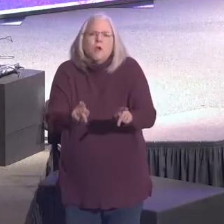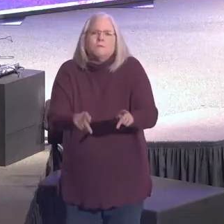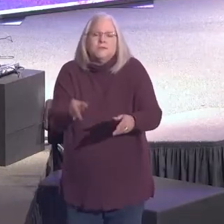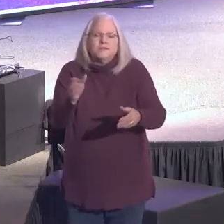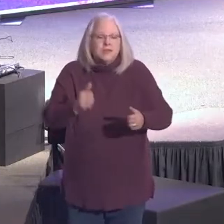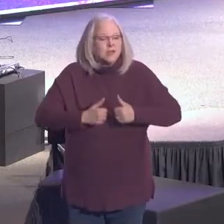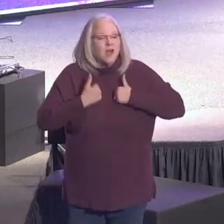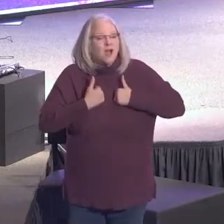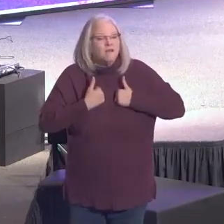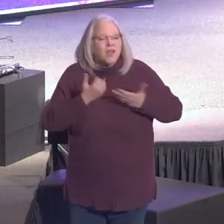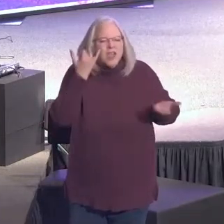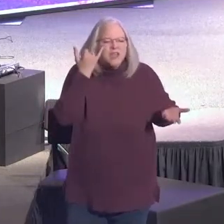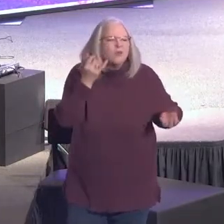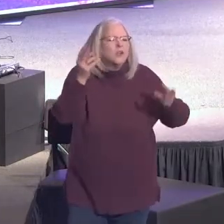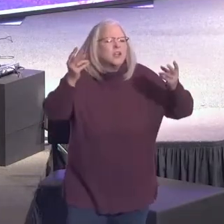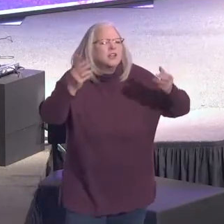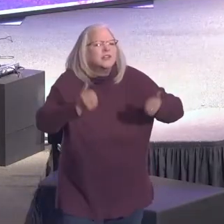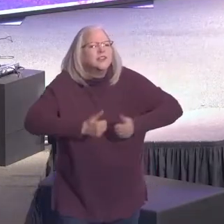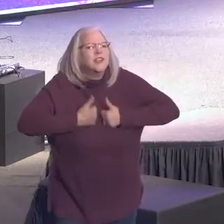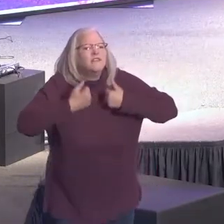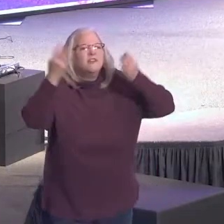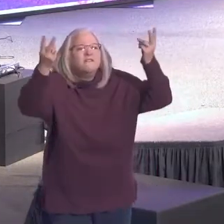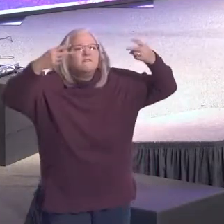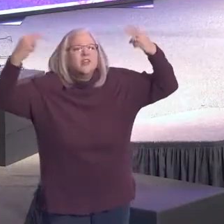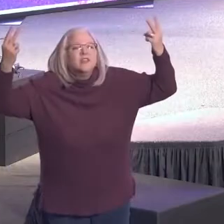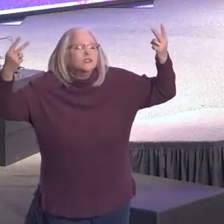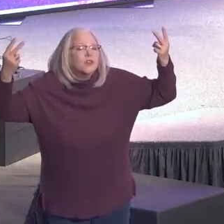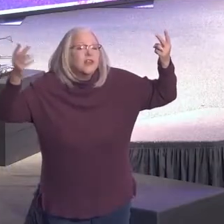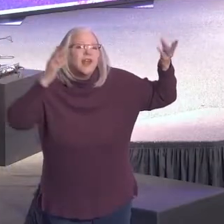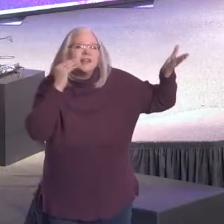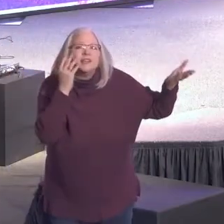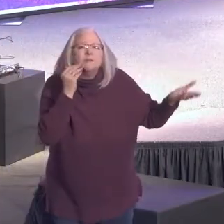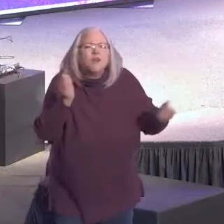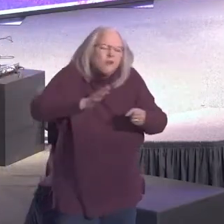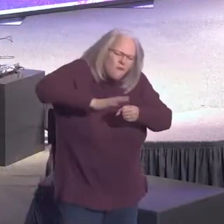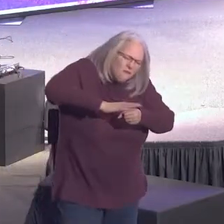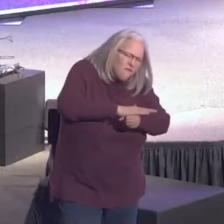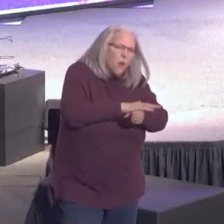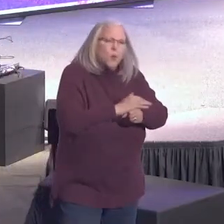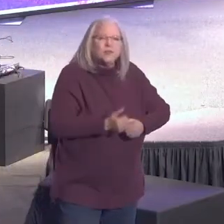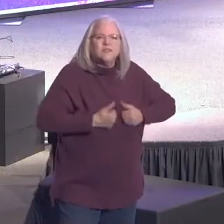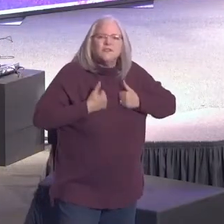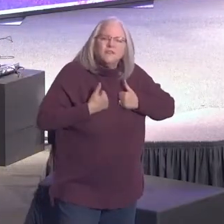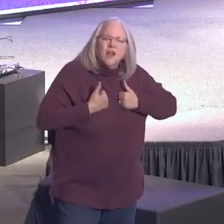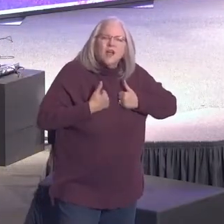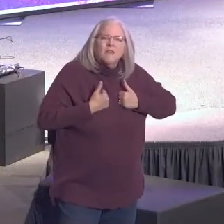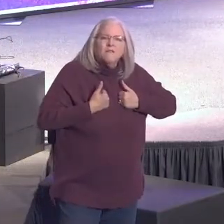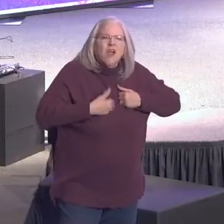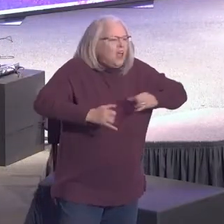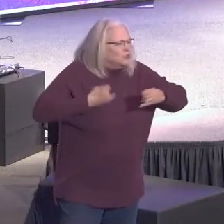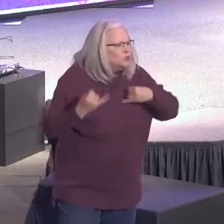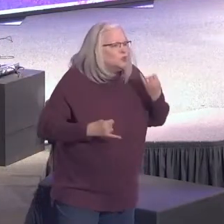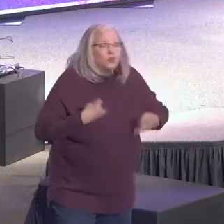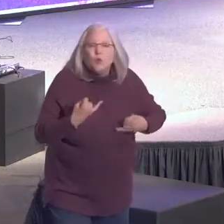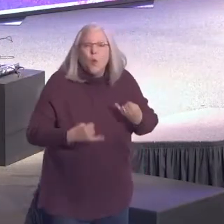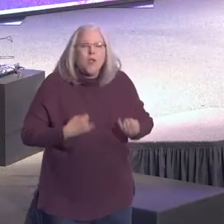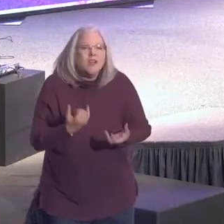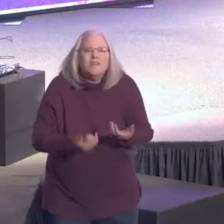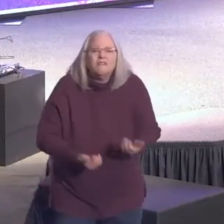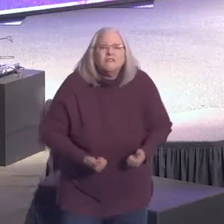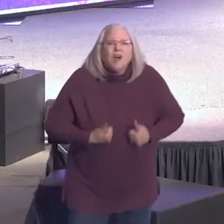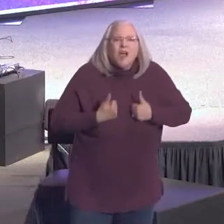If we are gonna live in victory, and we are gonna experience the fullness of life and the joy of life,